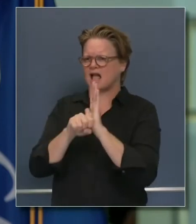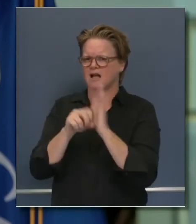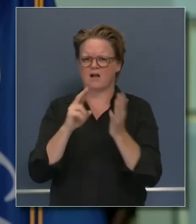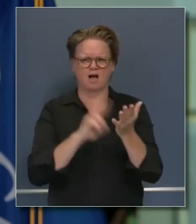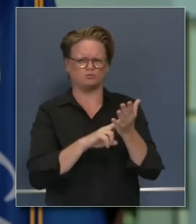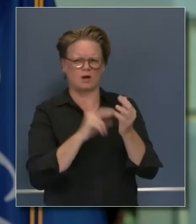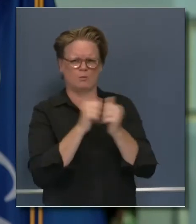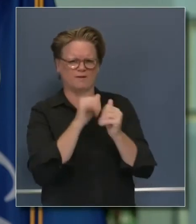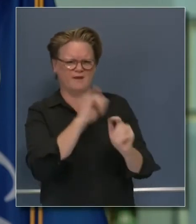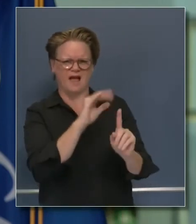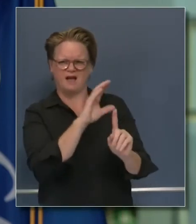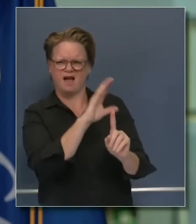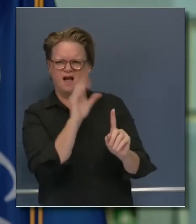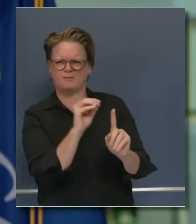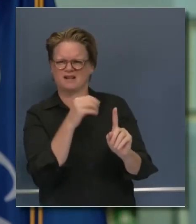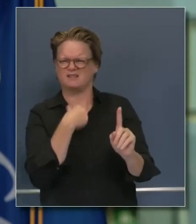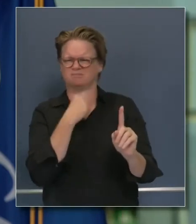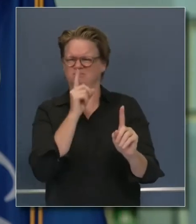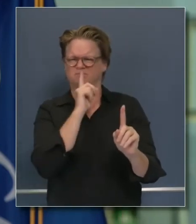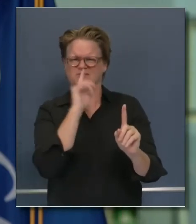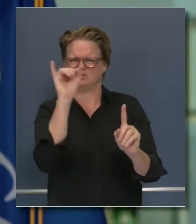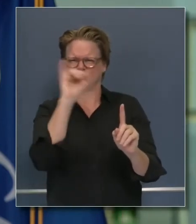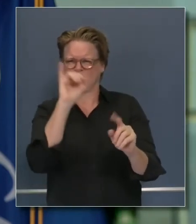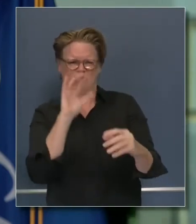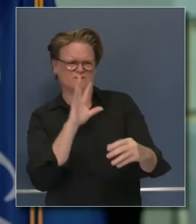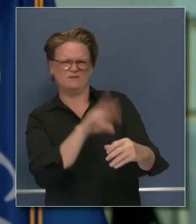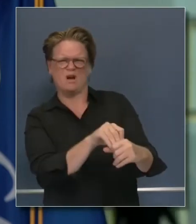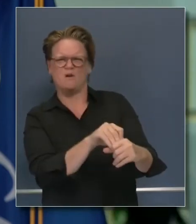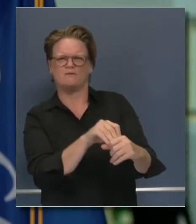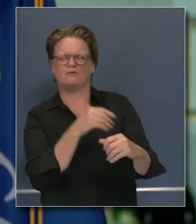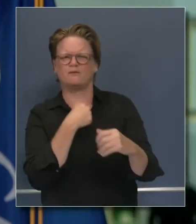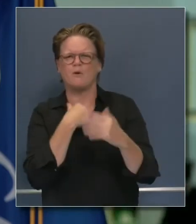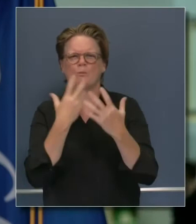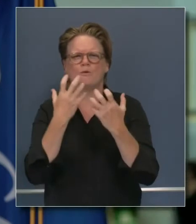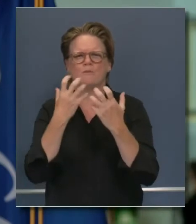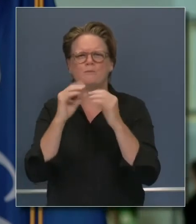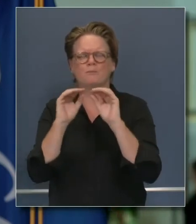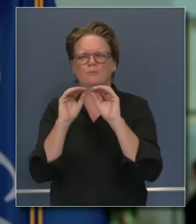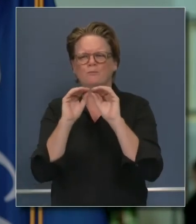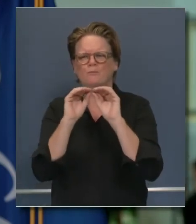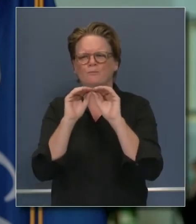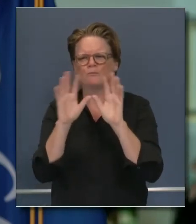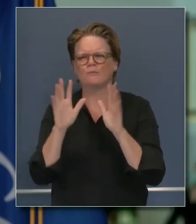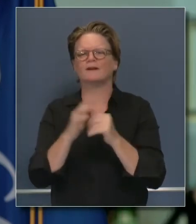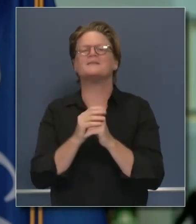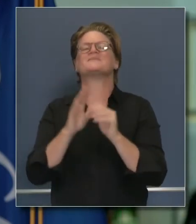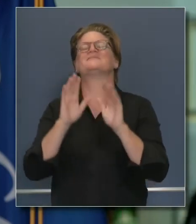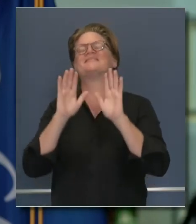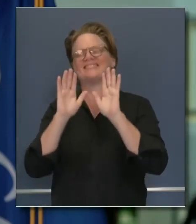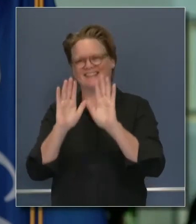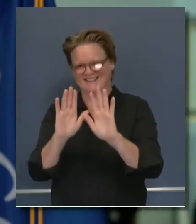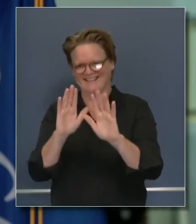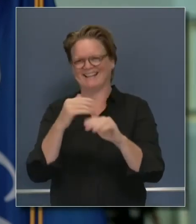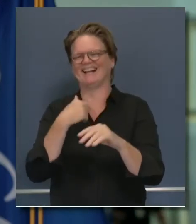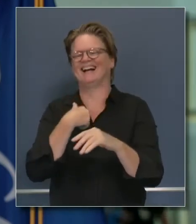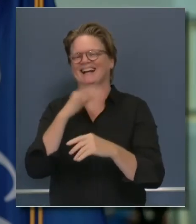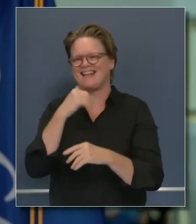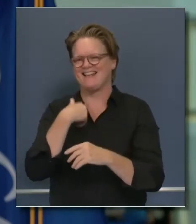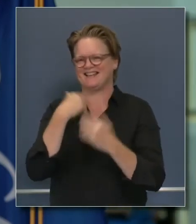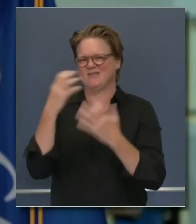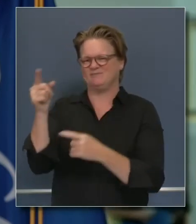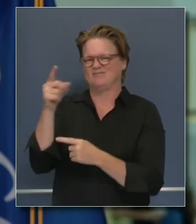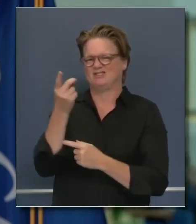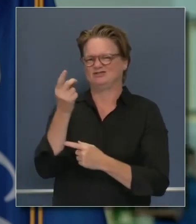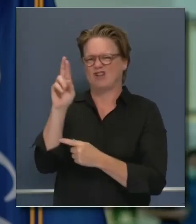I have, Dr. Galley's already out of his seat, moving in this direction, and can talk to you about how we're responsible for logistics,